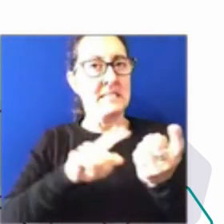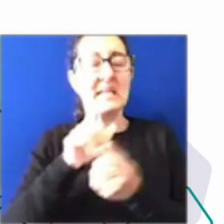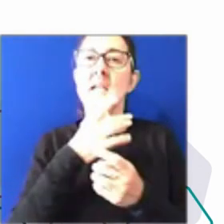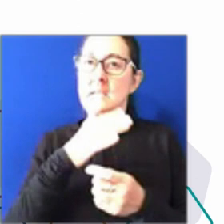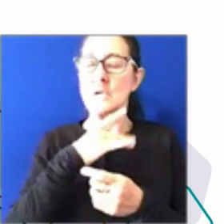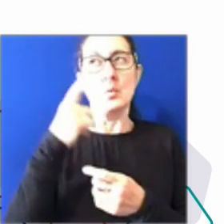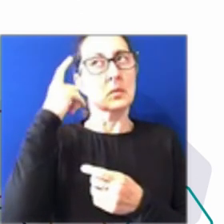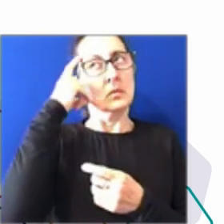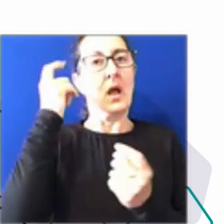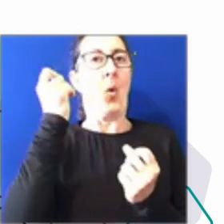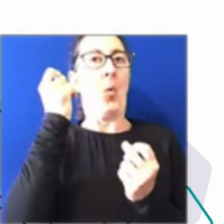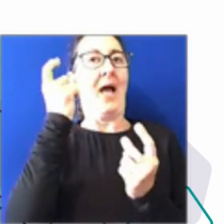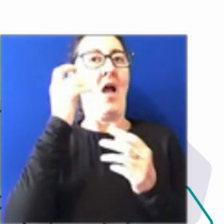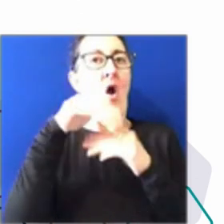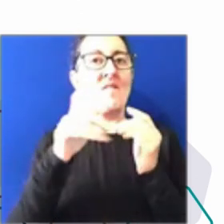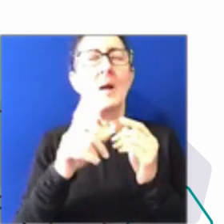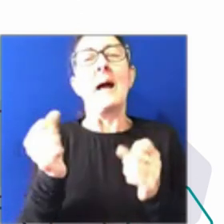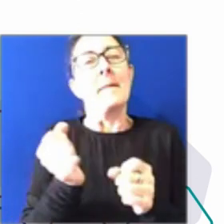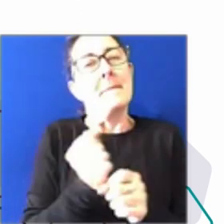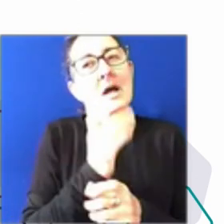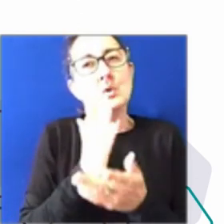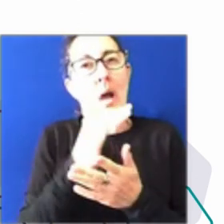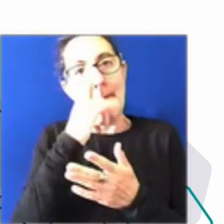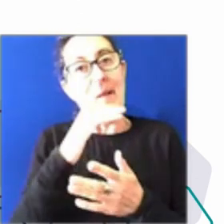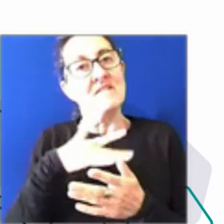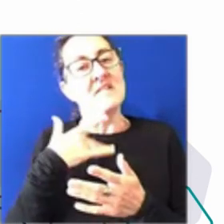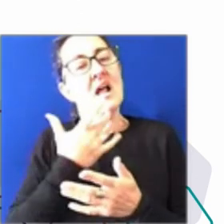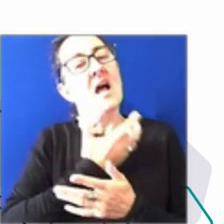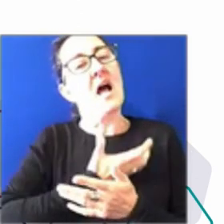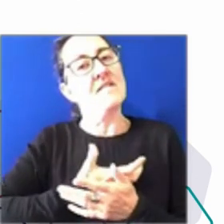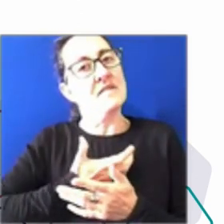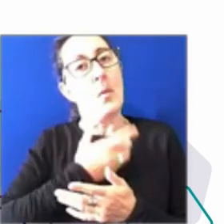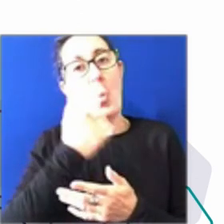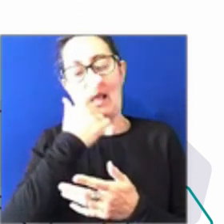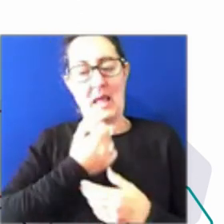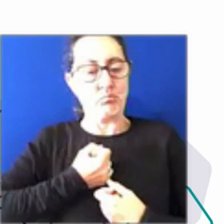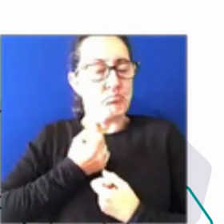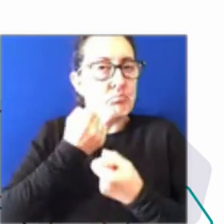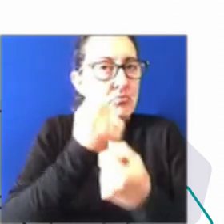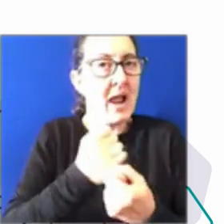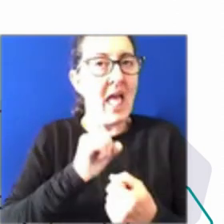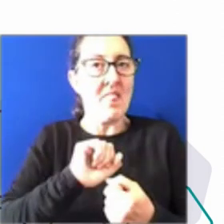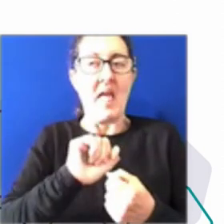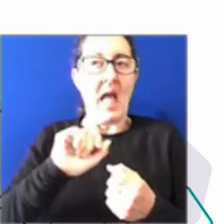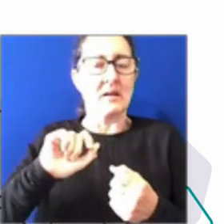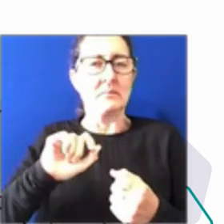comfortable bringing forward their point in whatever way best suits them. It